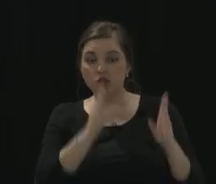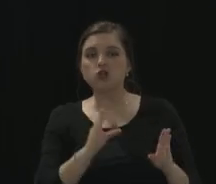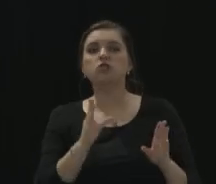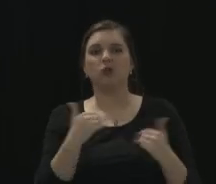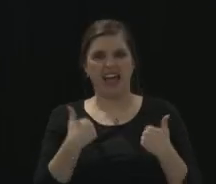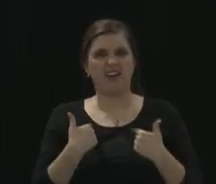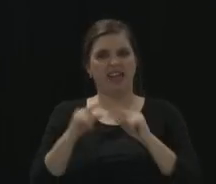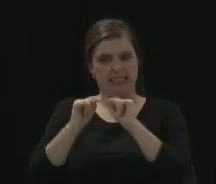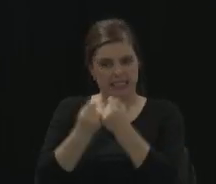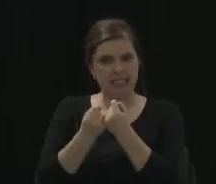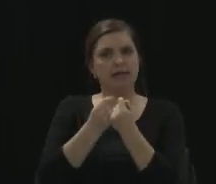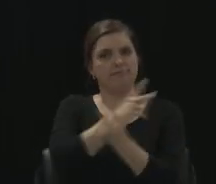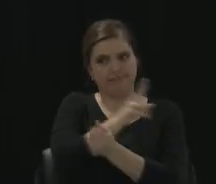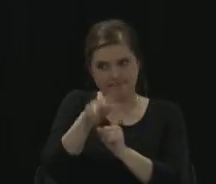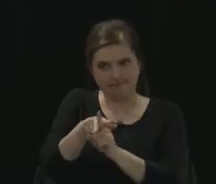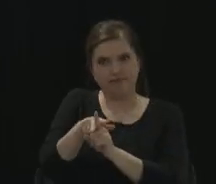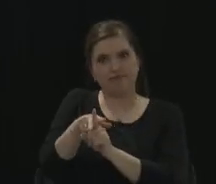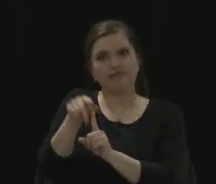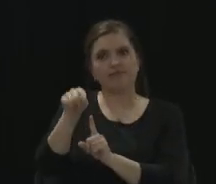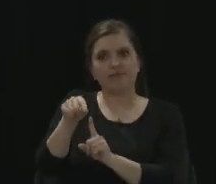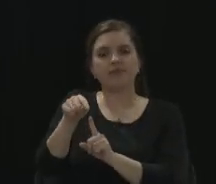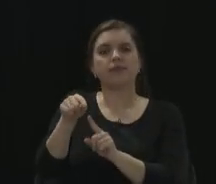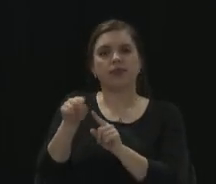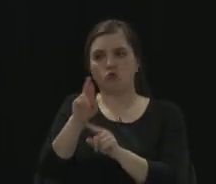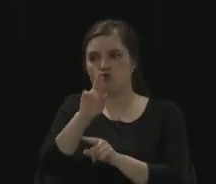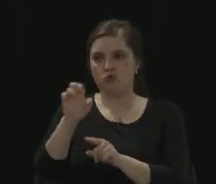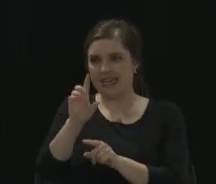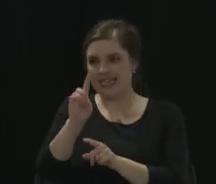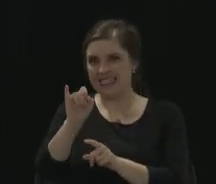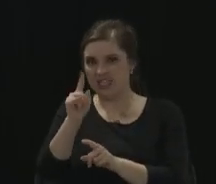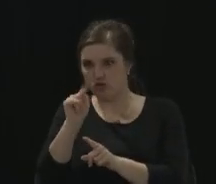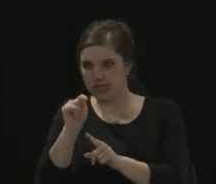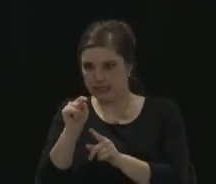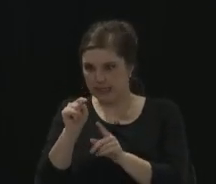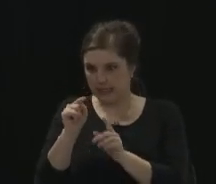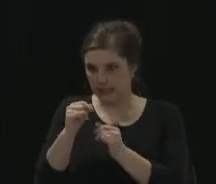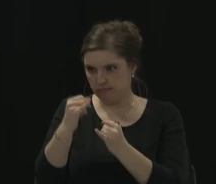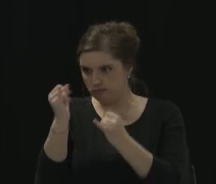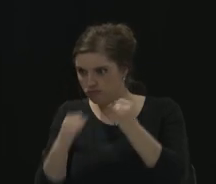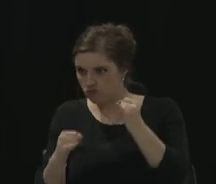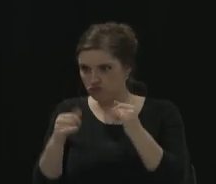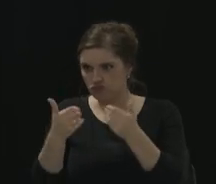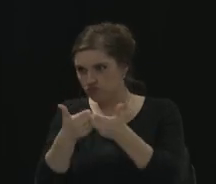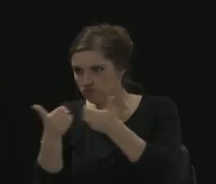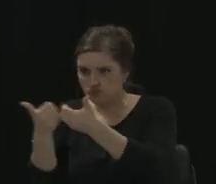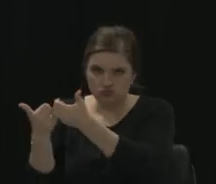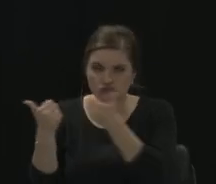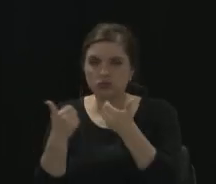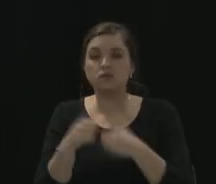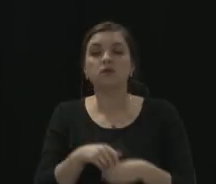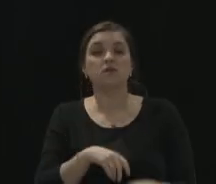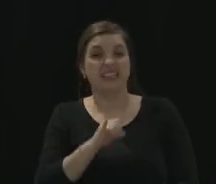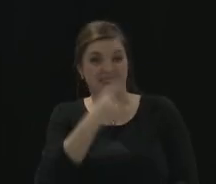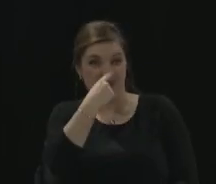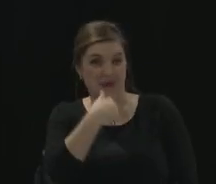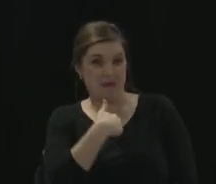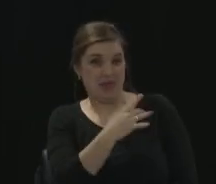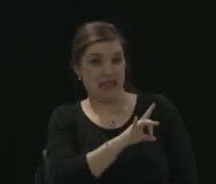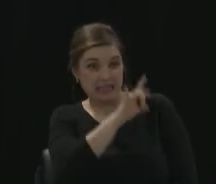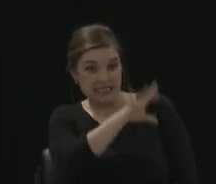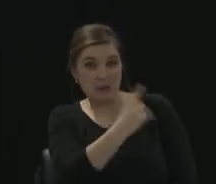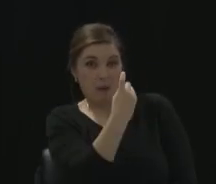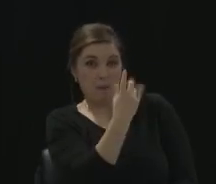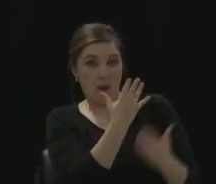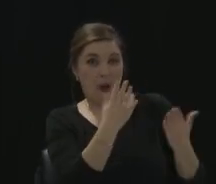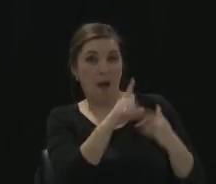great job. Right. But it does take some time to get all of that out. And if I can have one last little plug about voting on Election Day.